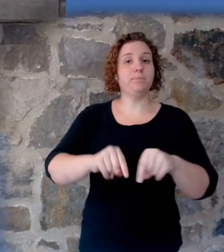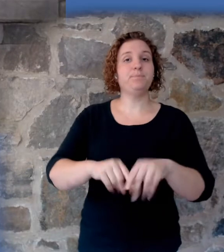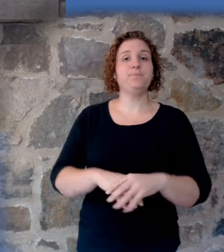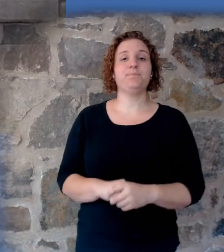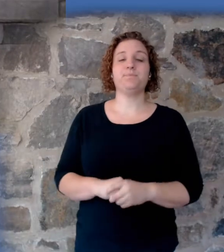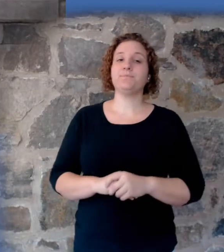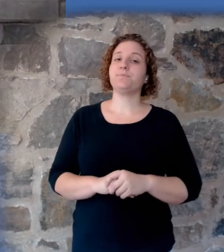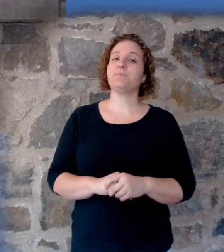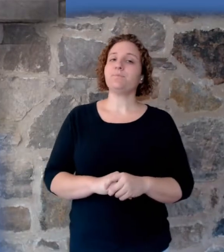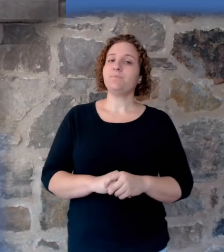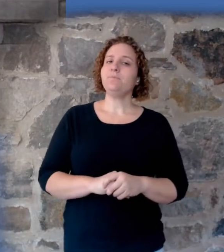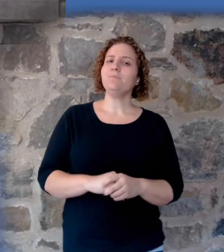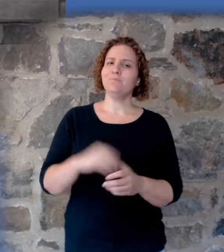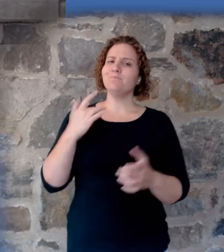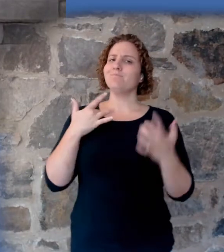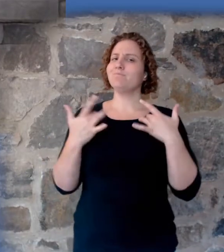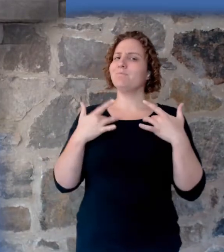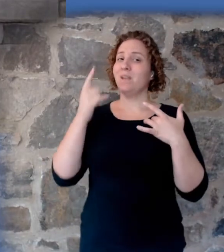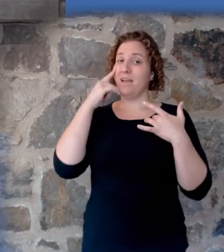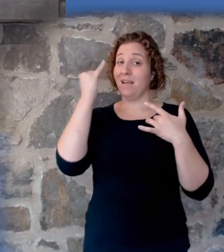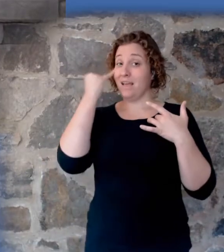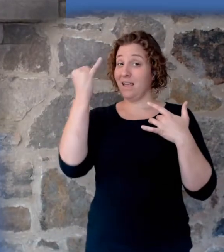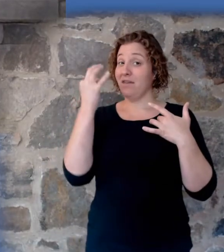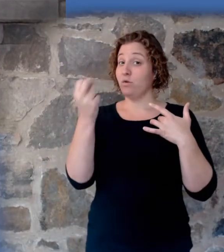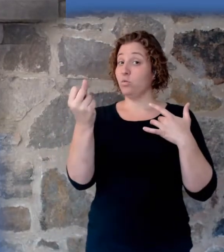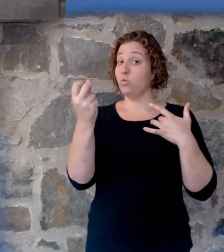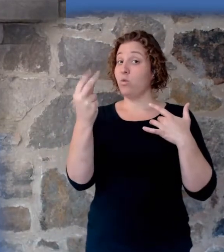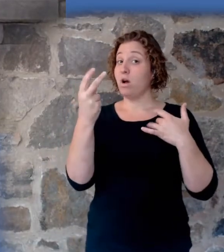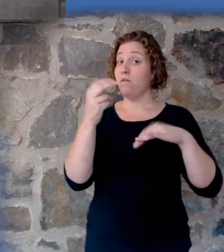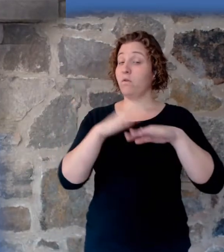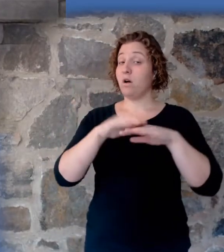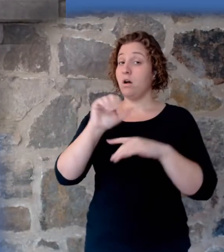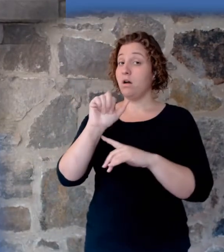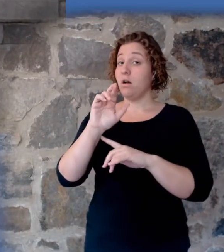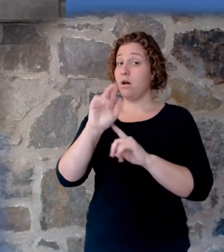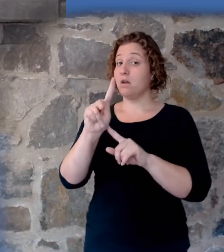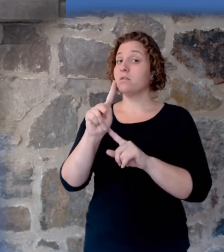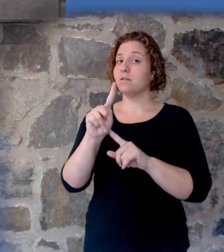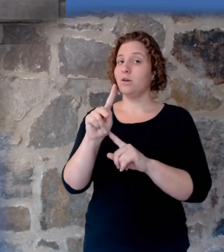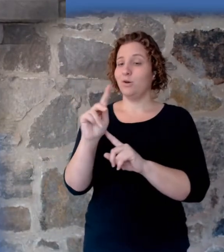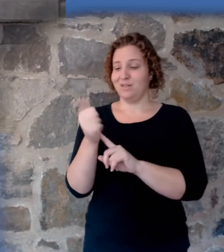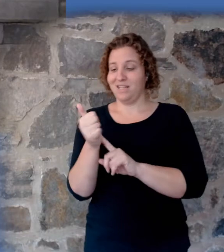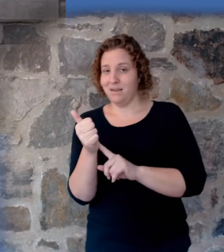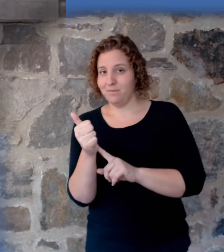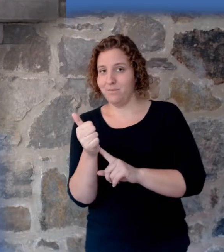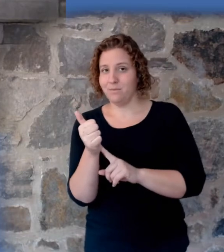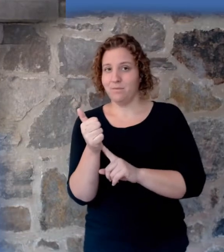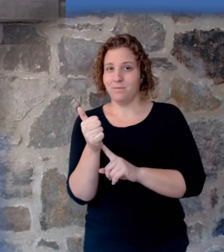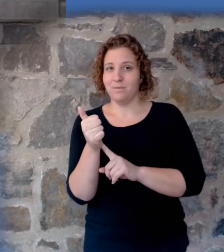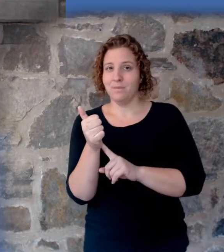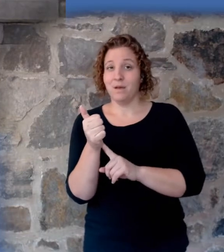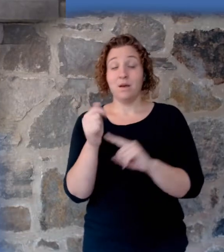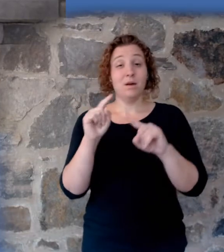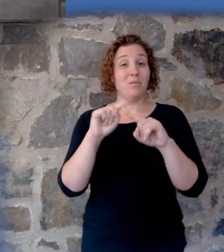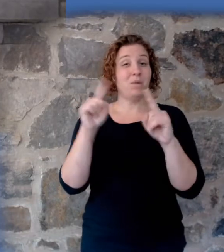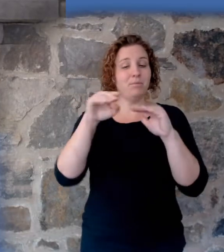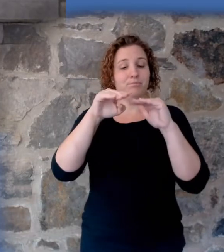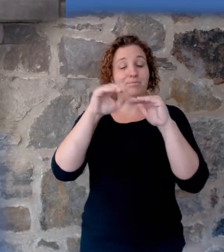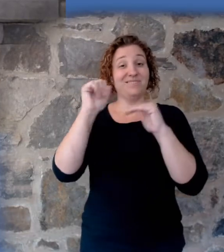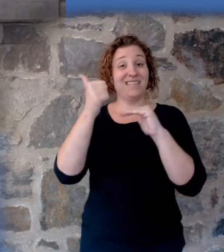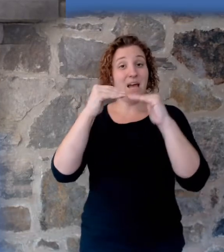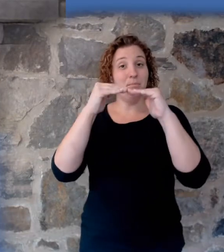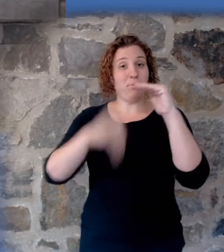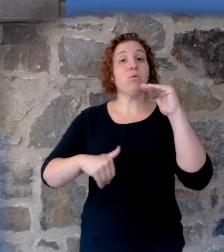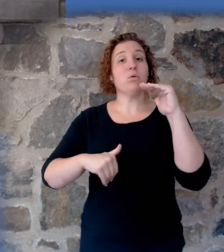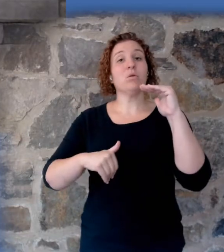I'd be concerned if there were 12 on the ark or 10. But it's less than 10, the very number that was